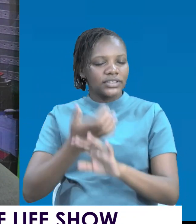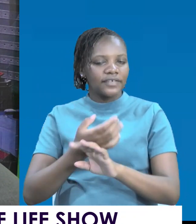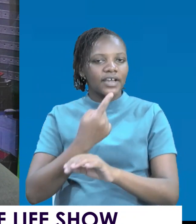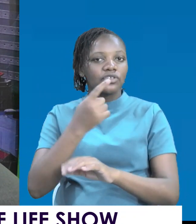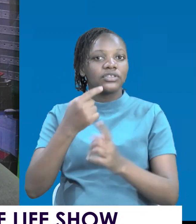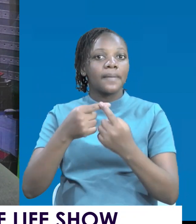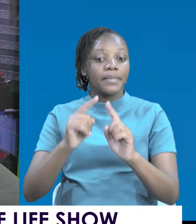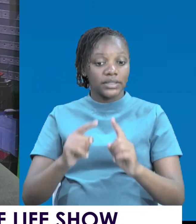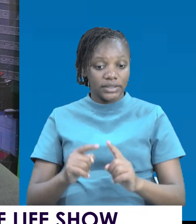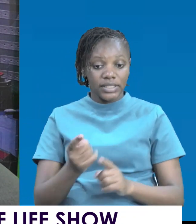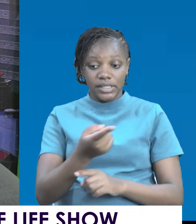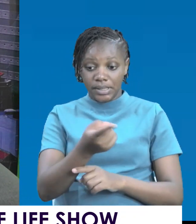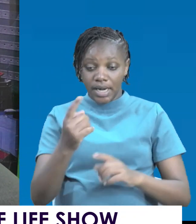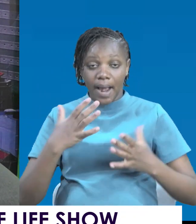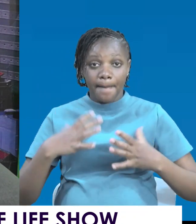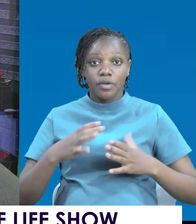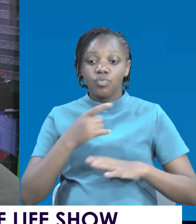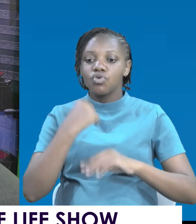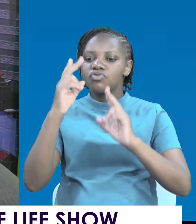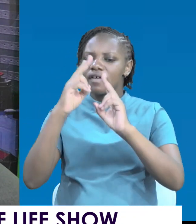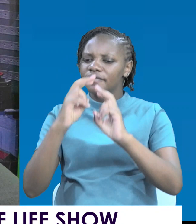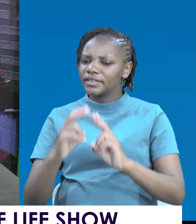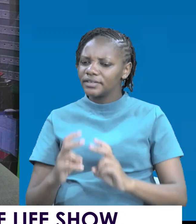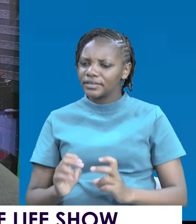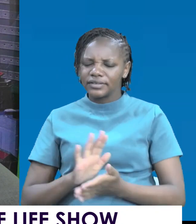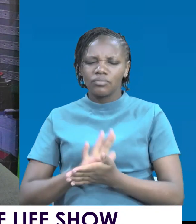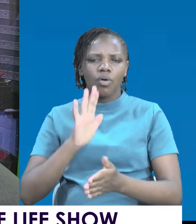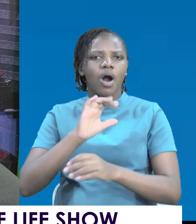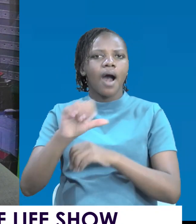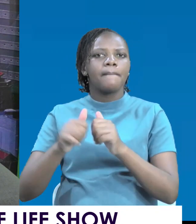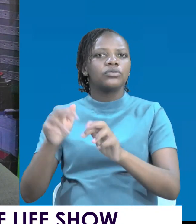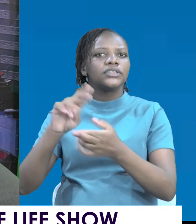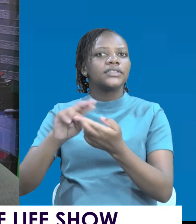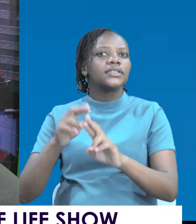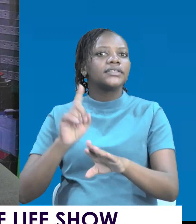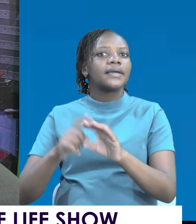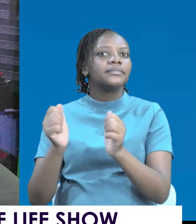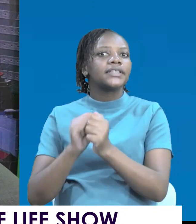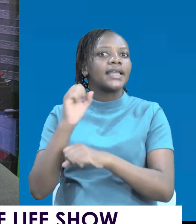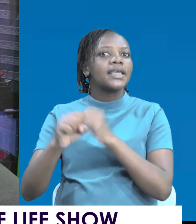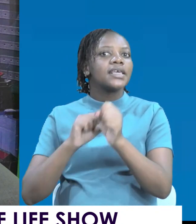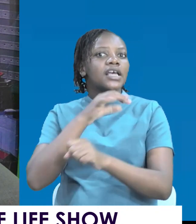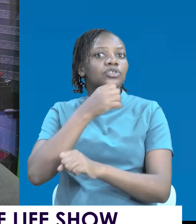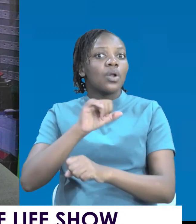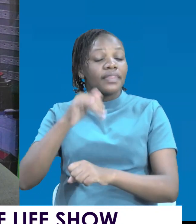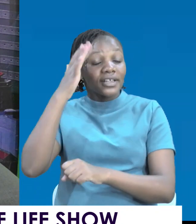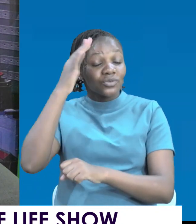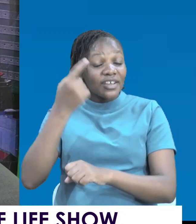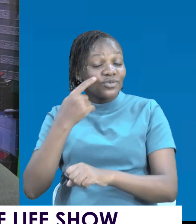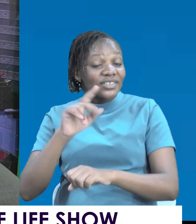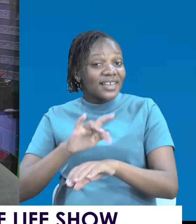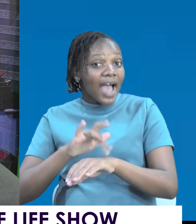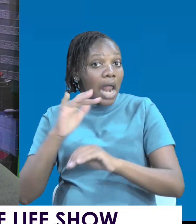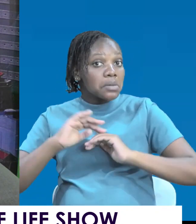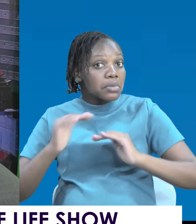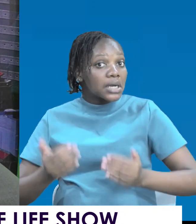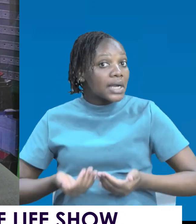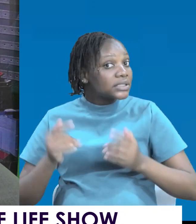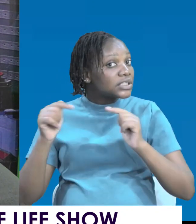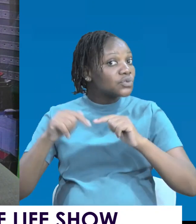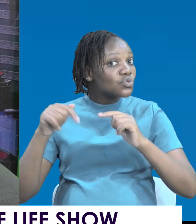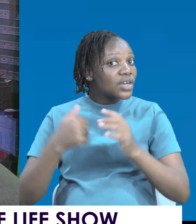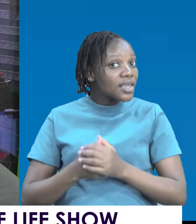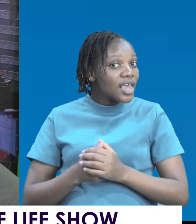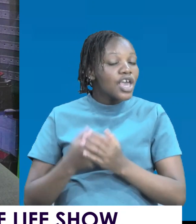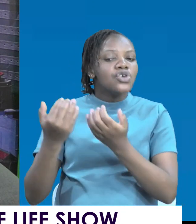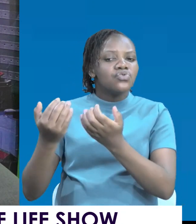these are people that have explored relationships at 10 years. That is why they end up in teenage pregnancies and all that. You need to